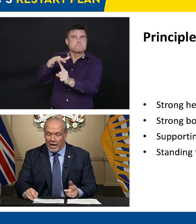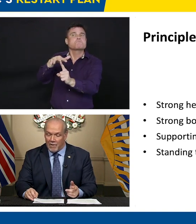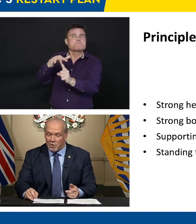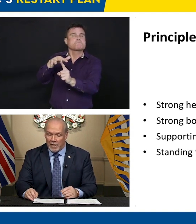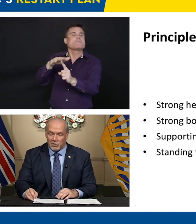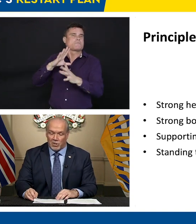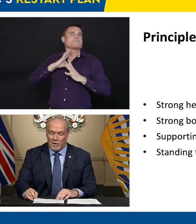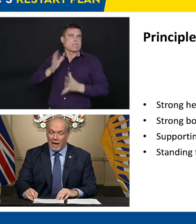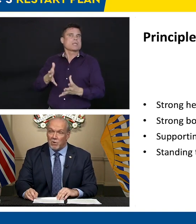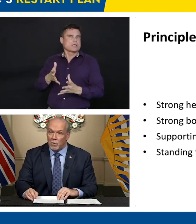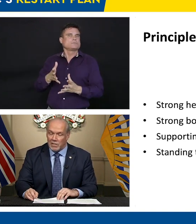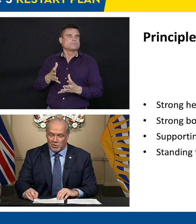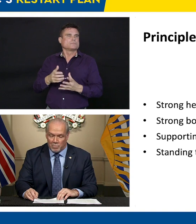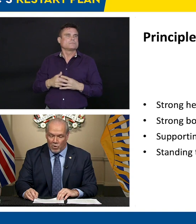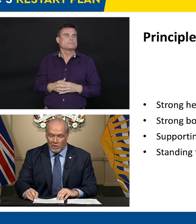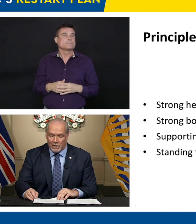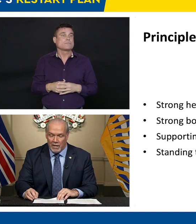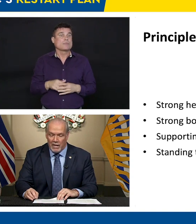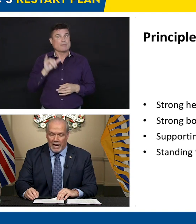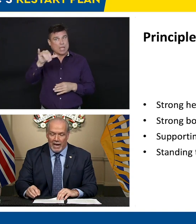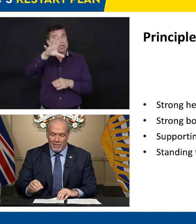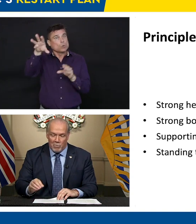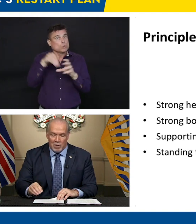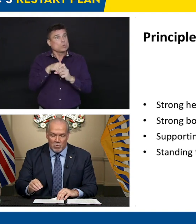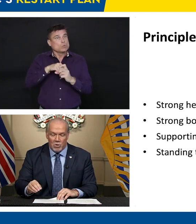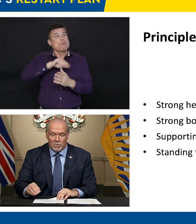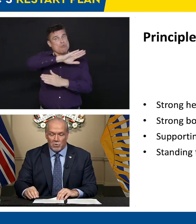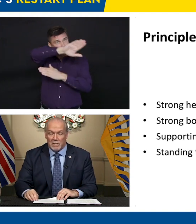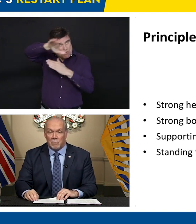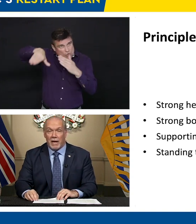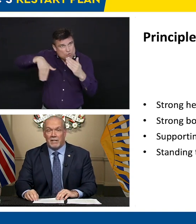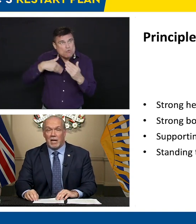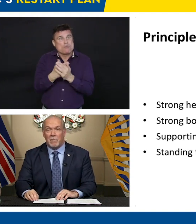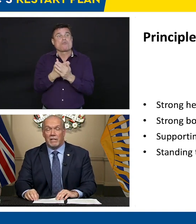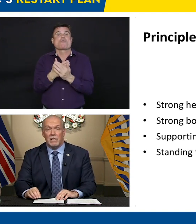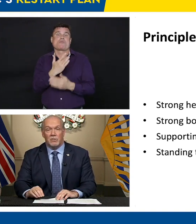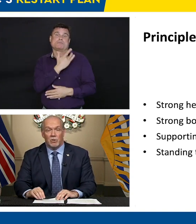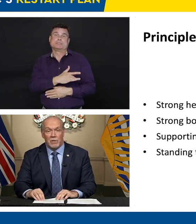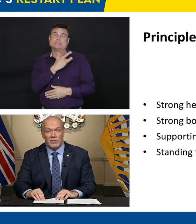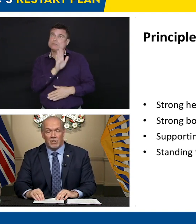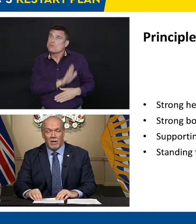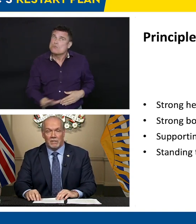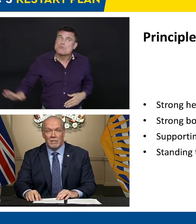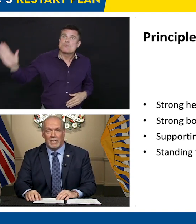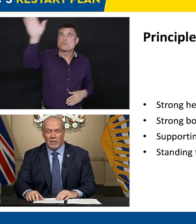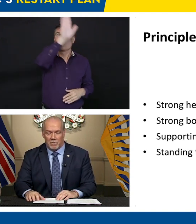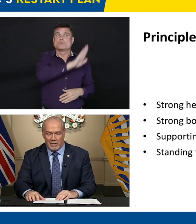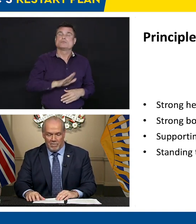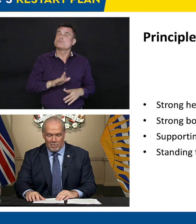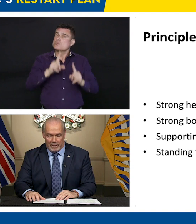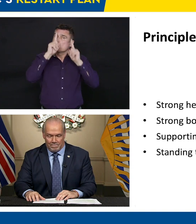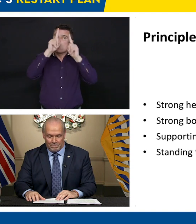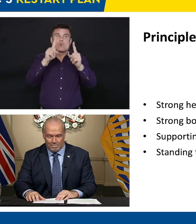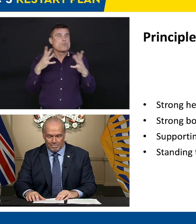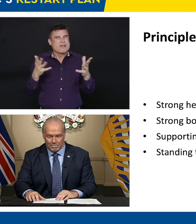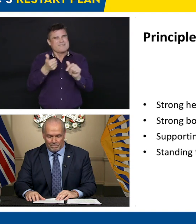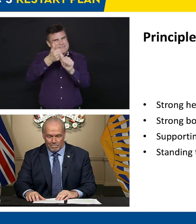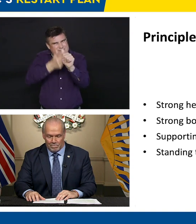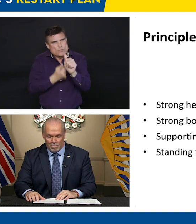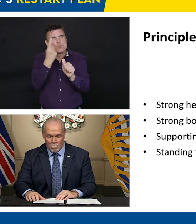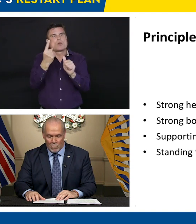We have to make sure everyone is supported and that we move through this pandemic to the restart and the recovery.